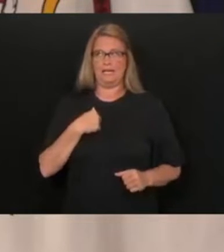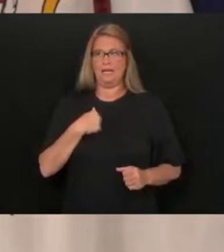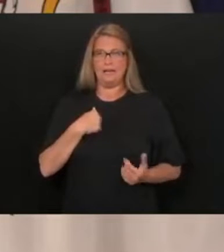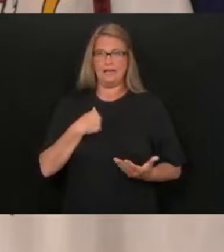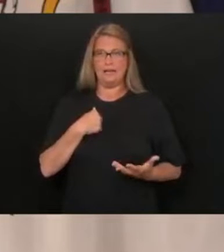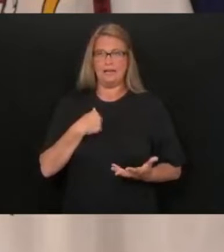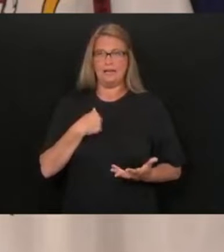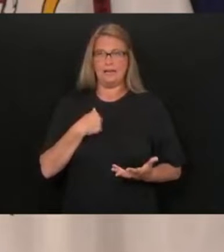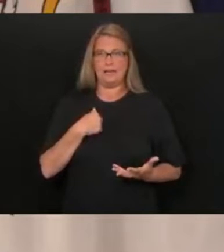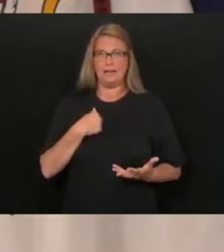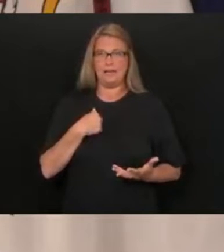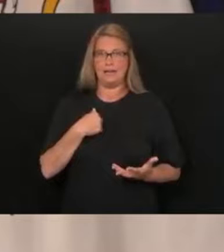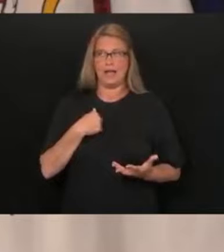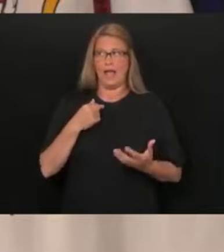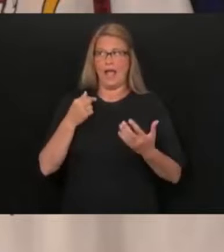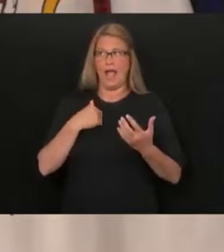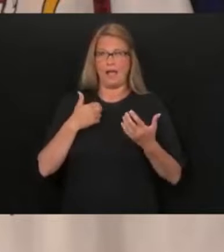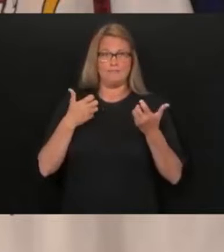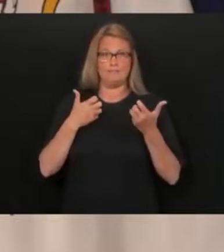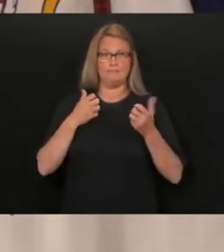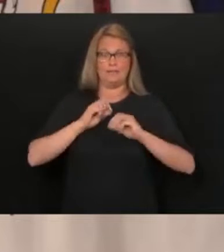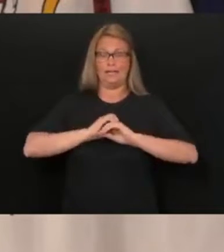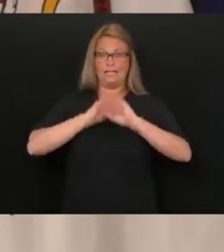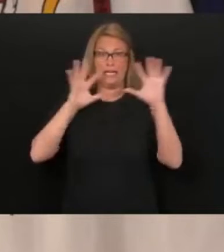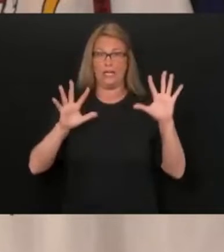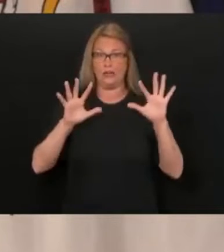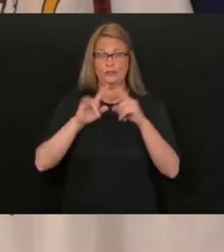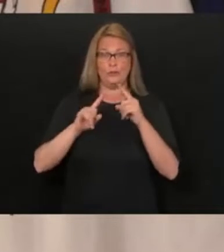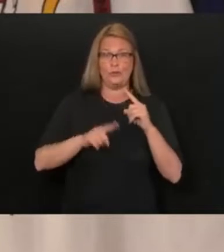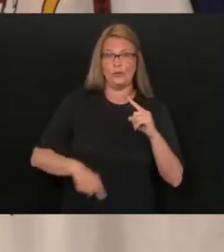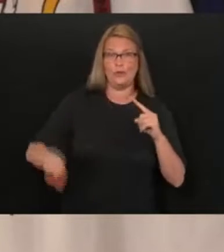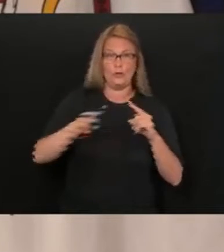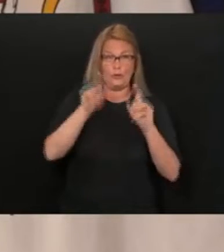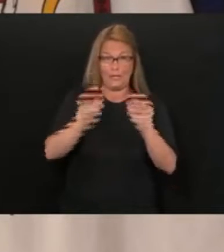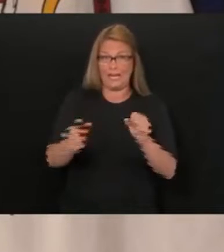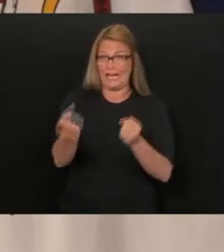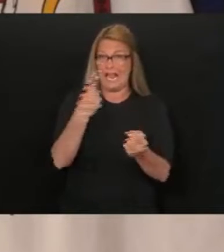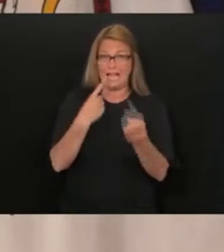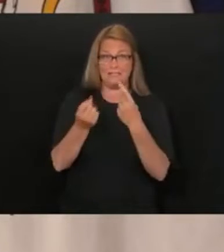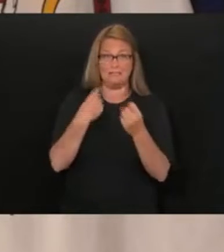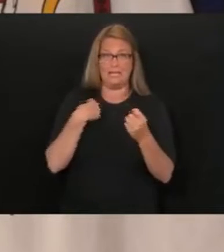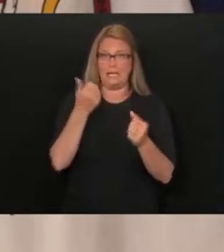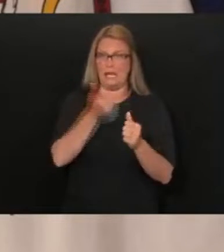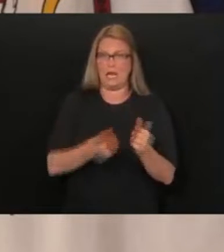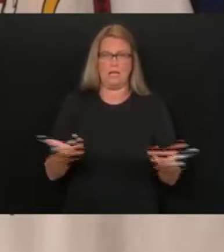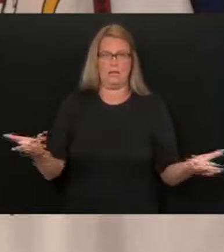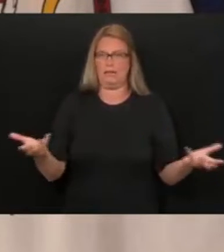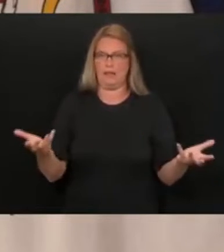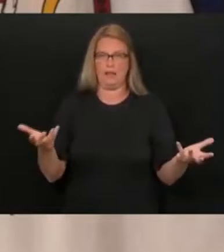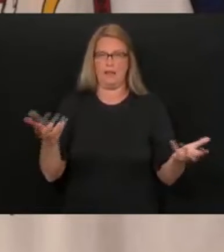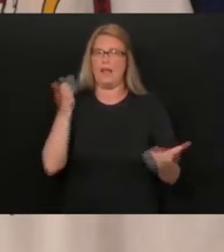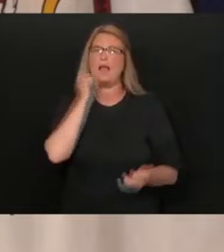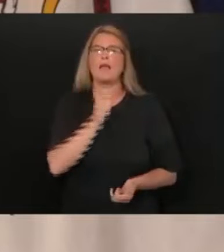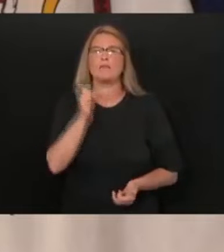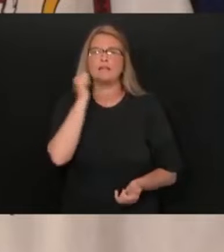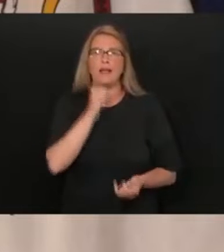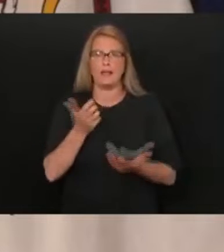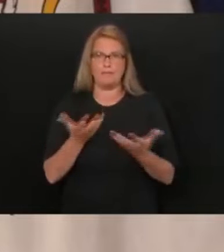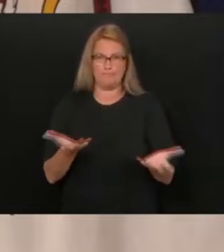level of transparency because you have been able to ask me anything and everything every day.